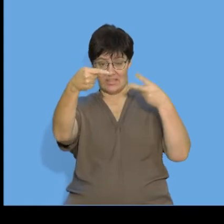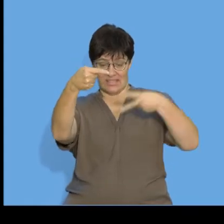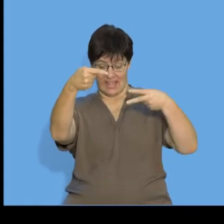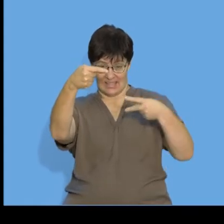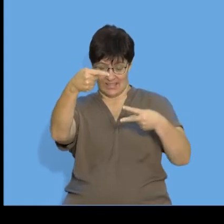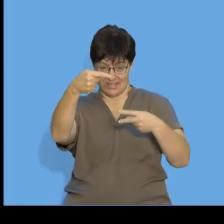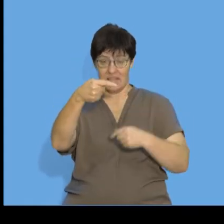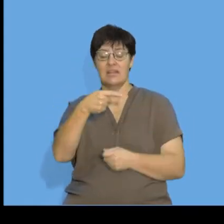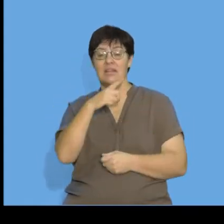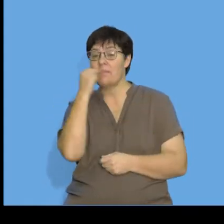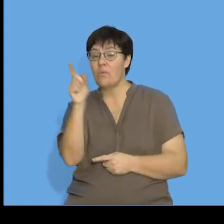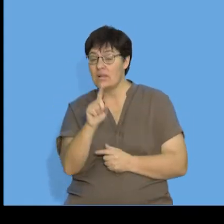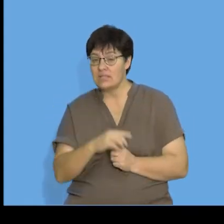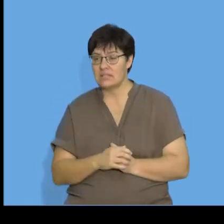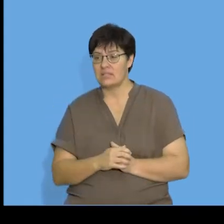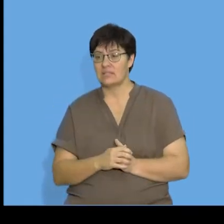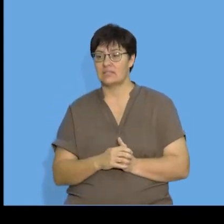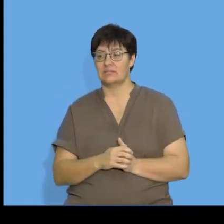is called